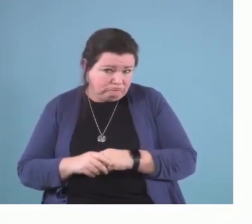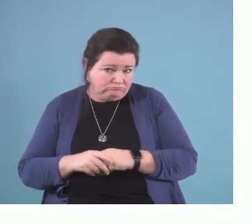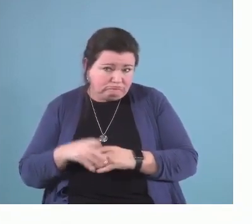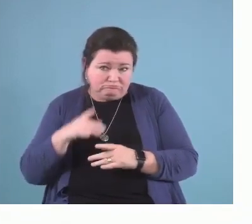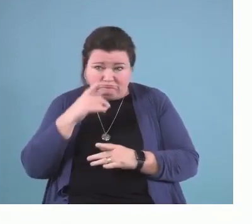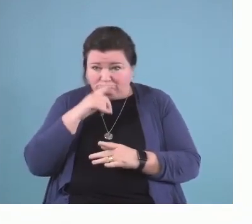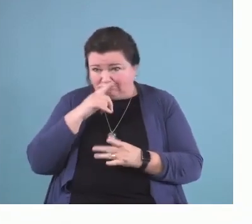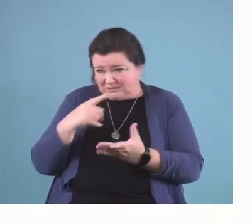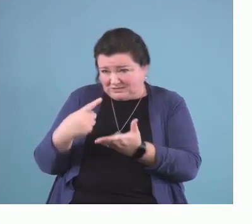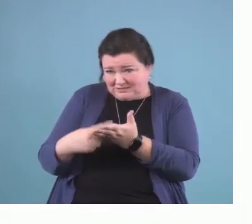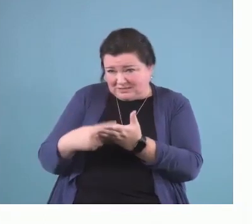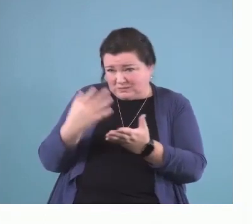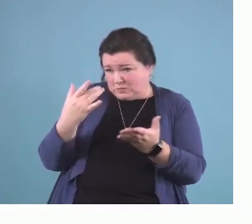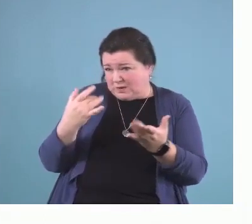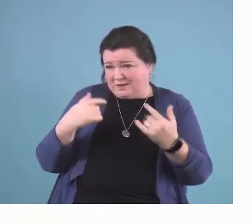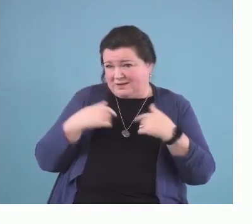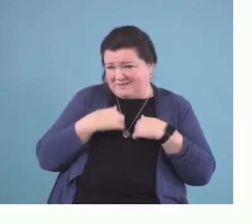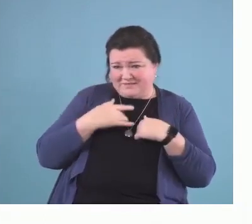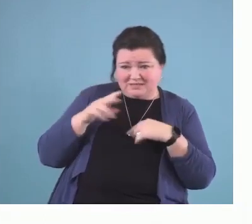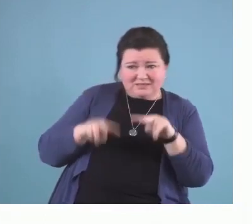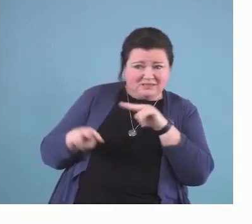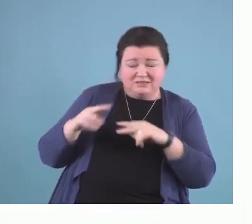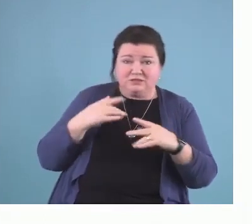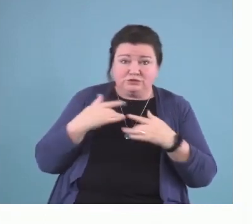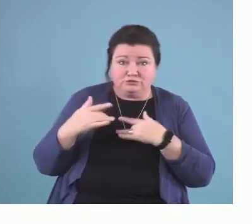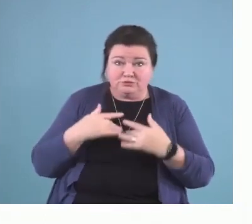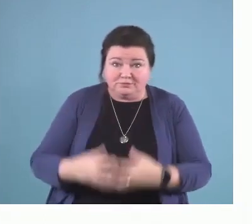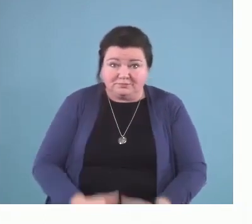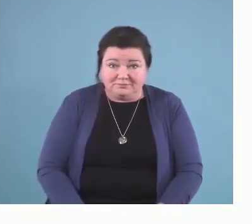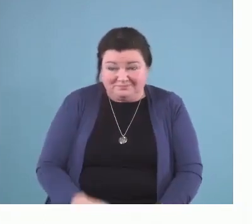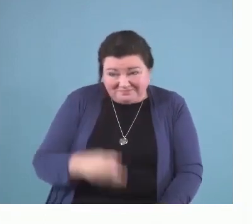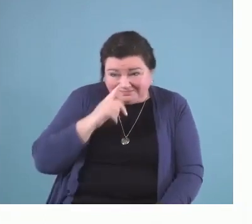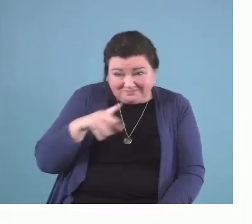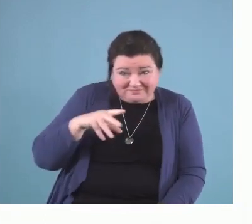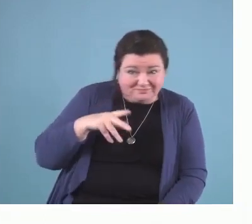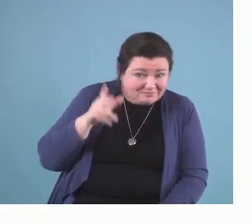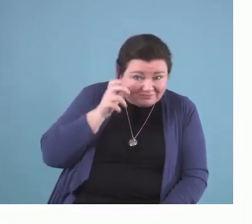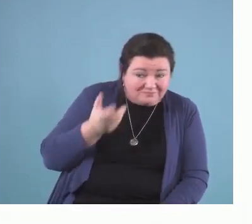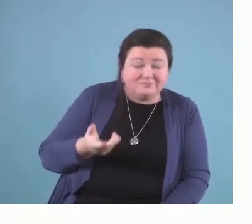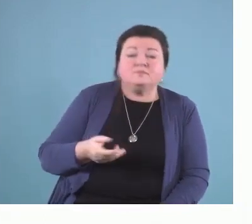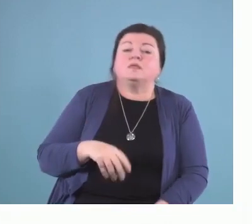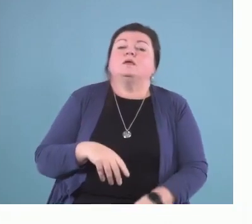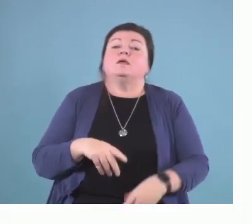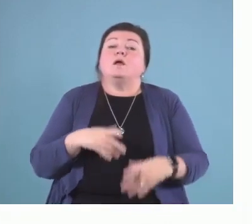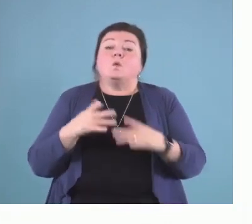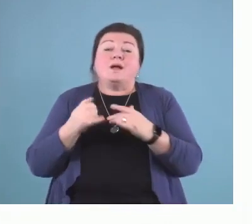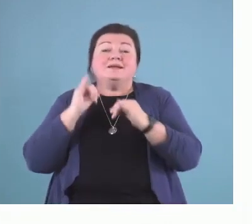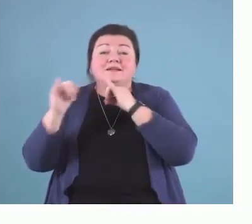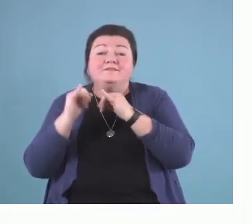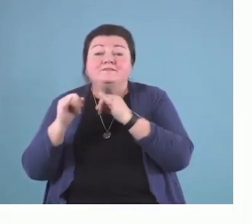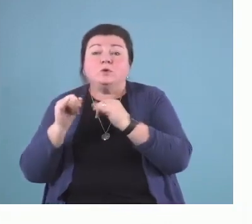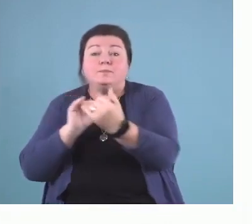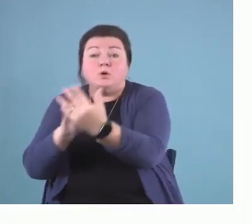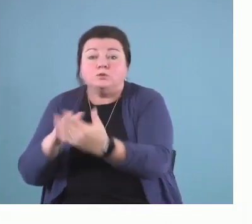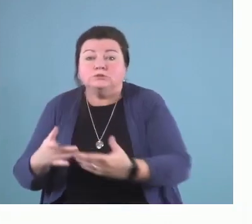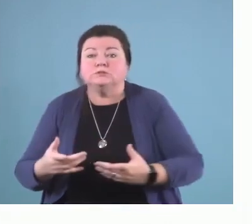And that's one of the things that I think is sort of interesting about the motivational interviewing approach is because it teaches you to